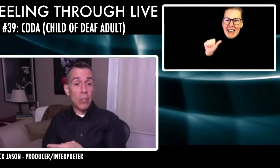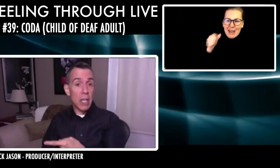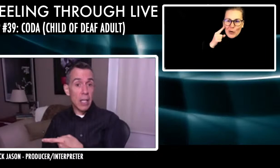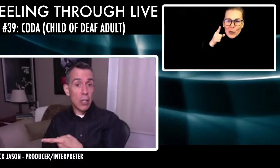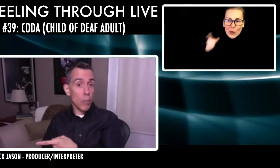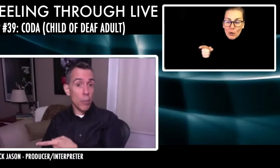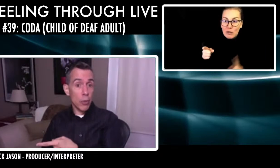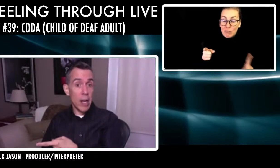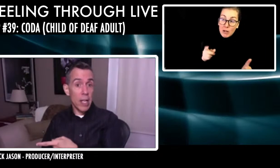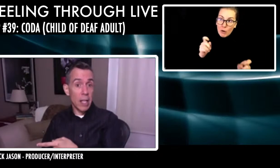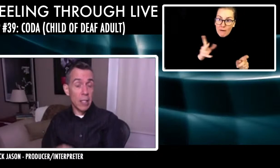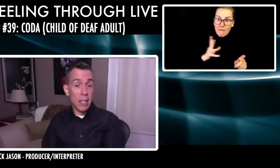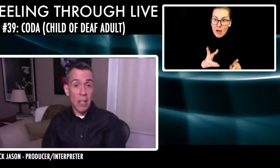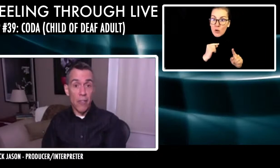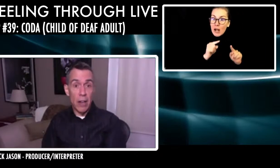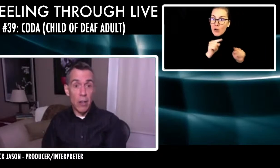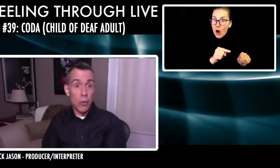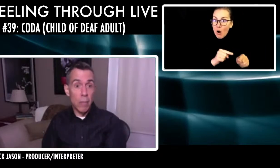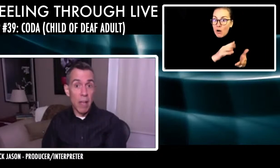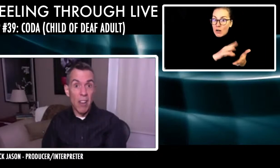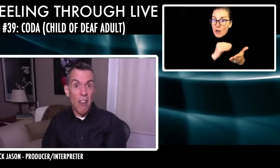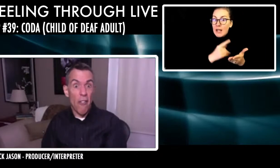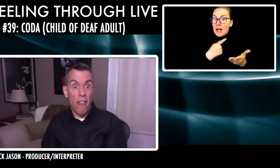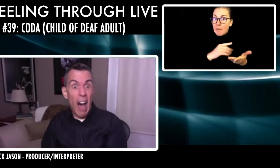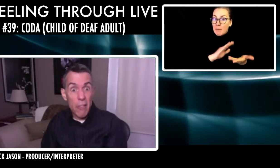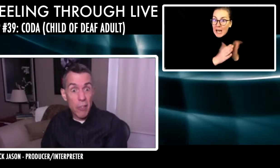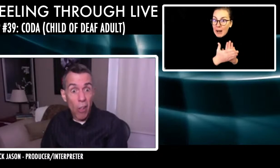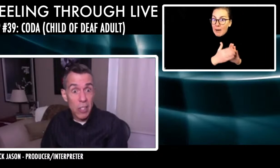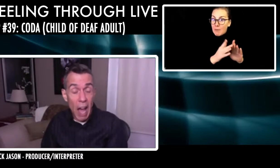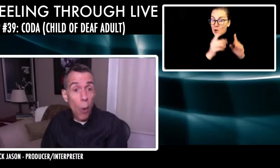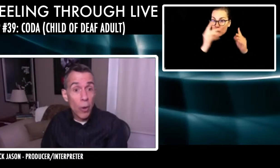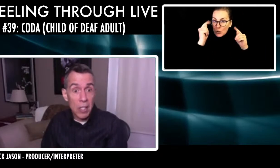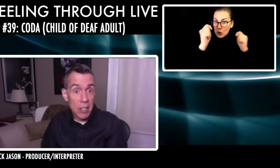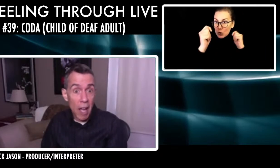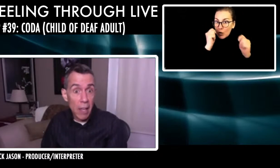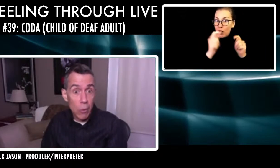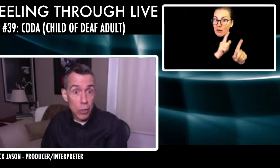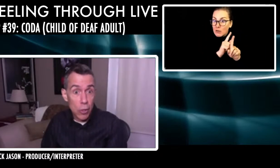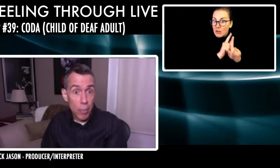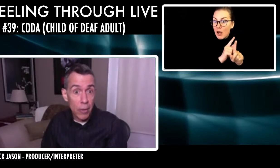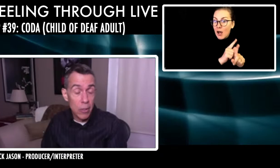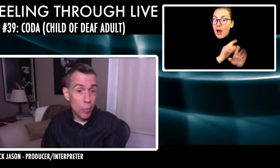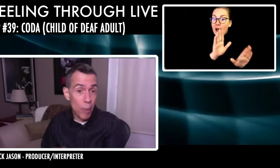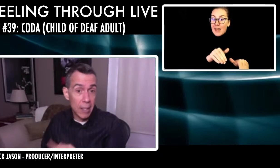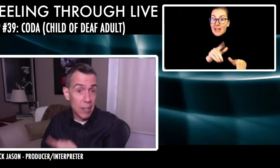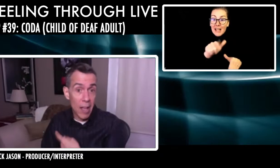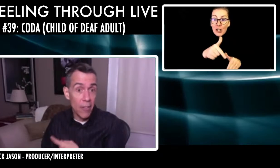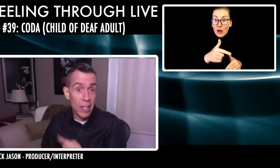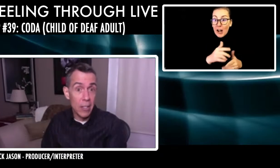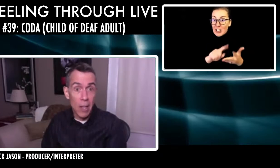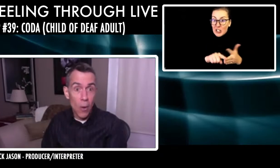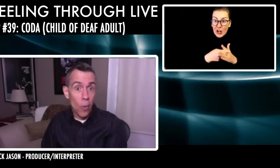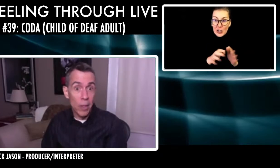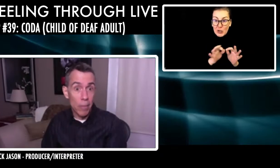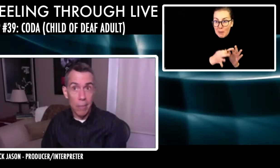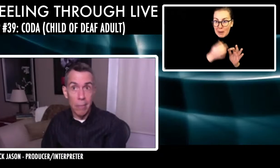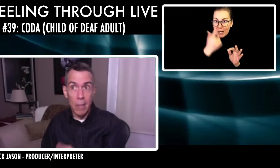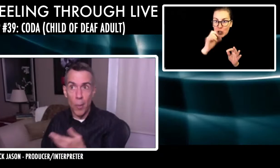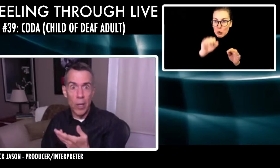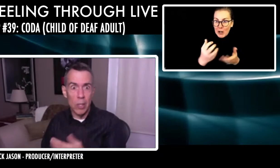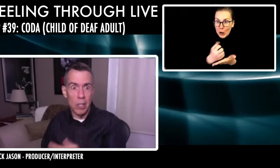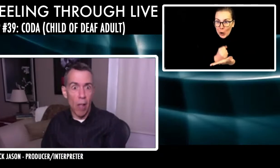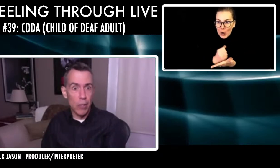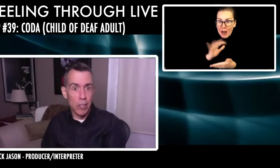I knew, I was taking interpreter training classes because I found out you could make $5 an hour as a sign language interpreter. And this was back in the seventies when the